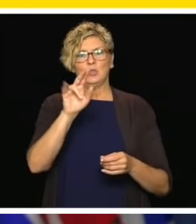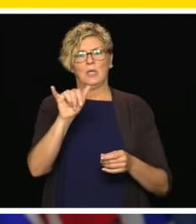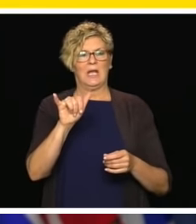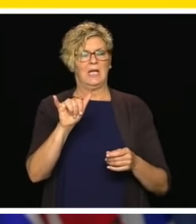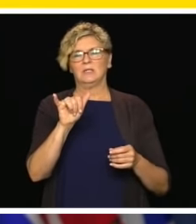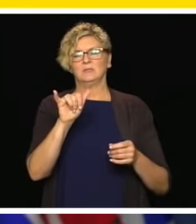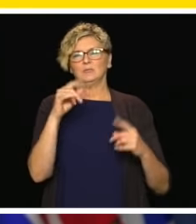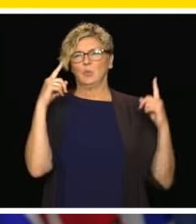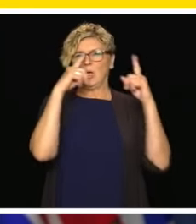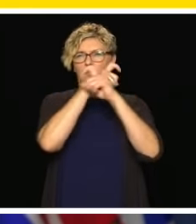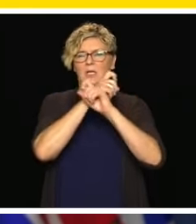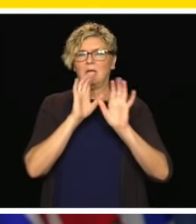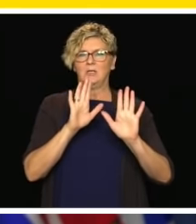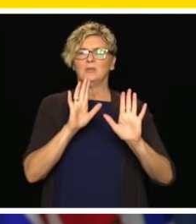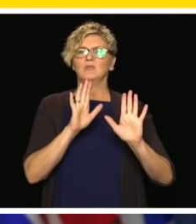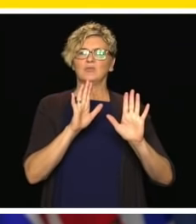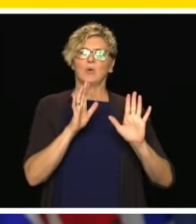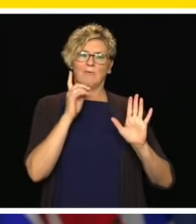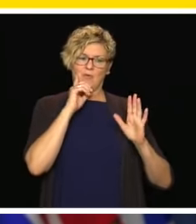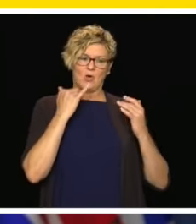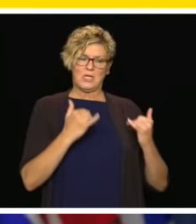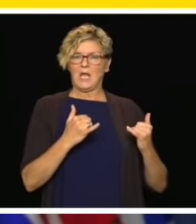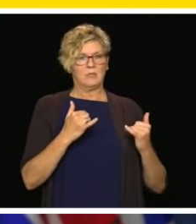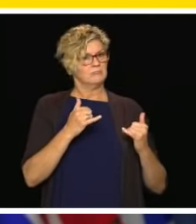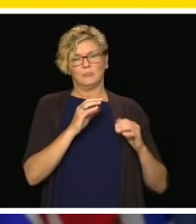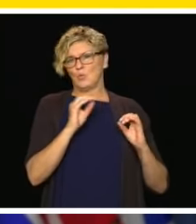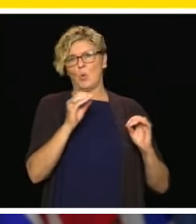had a little bit of a hard time hearing it.